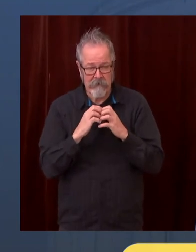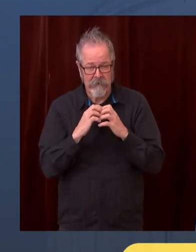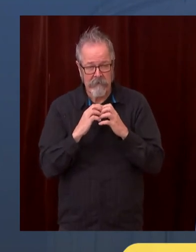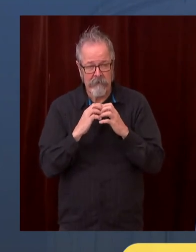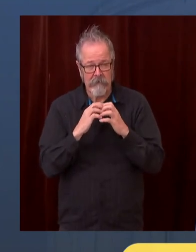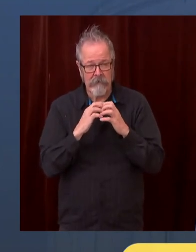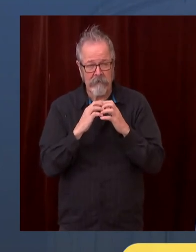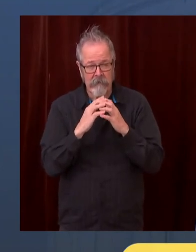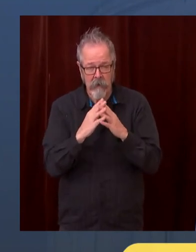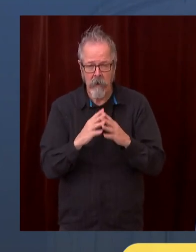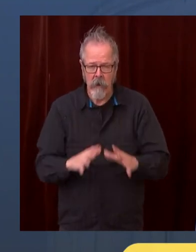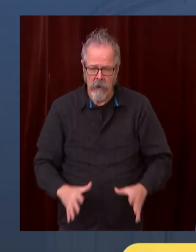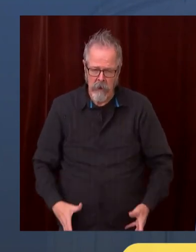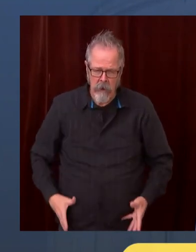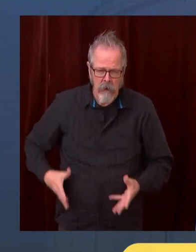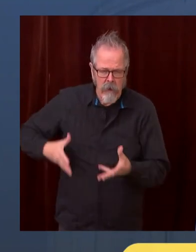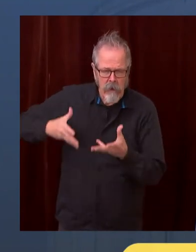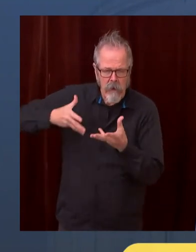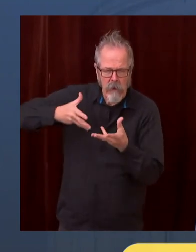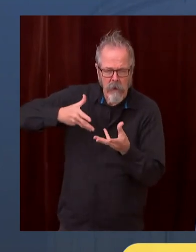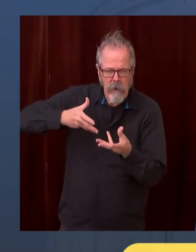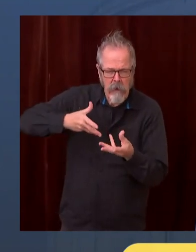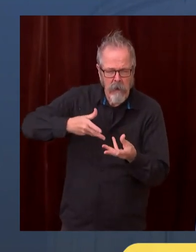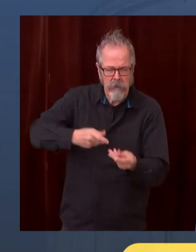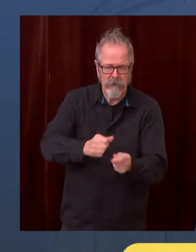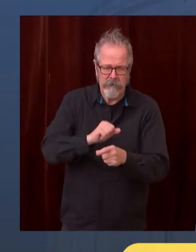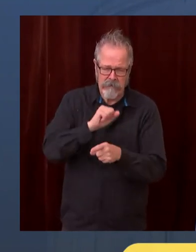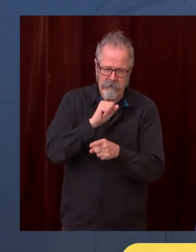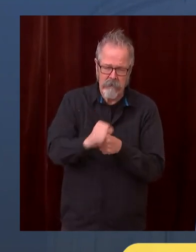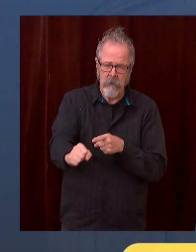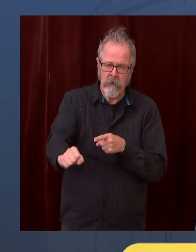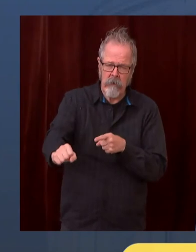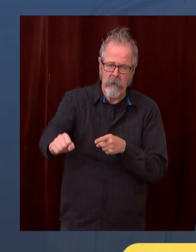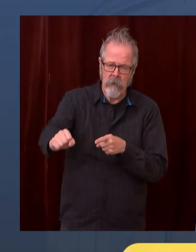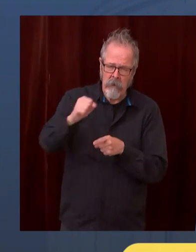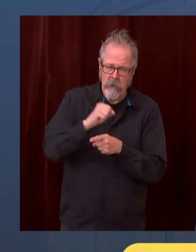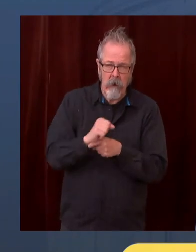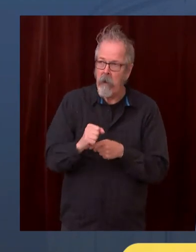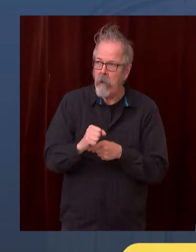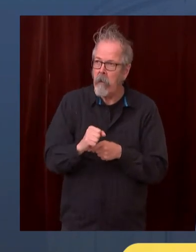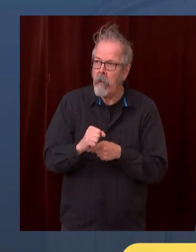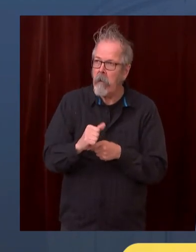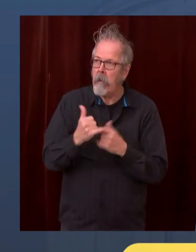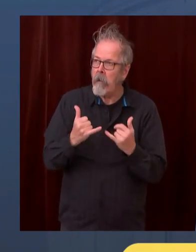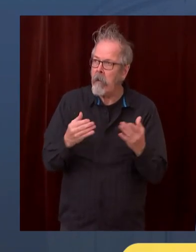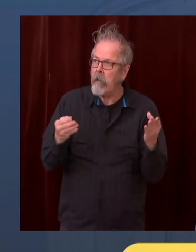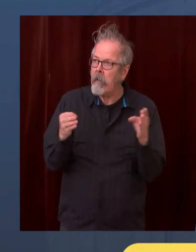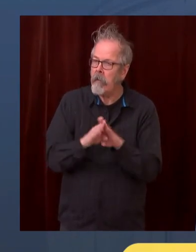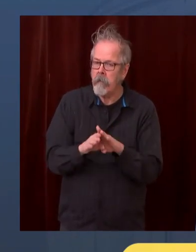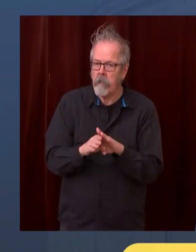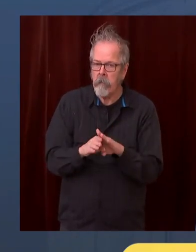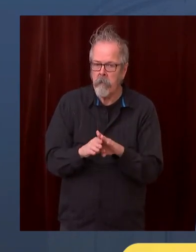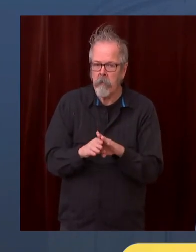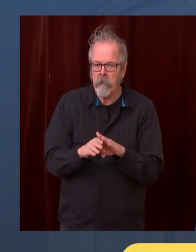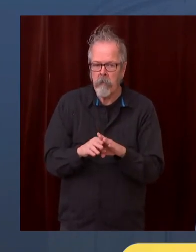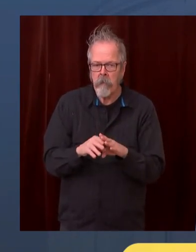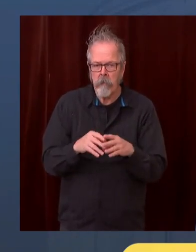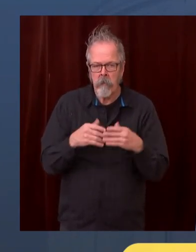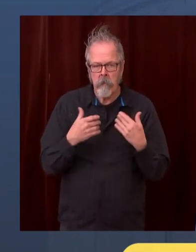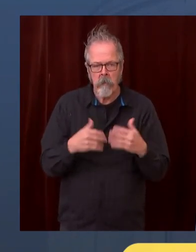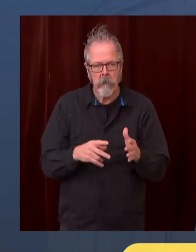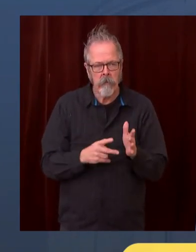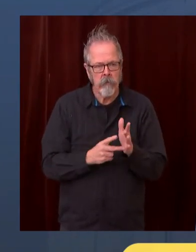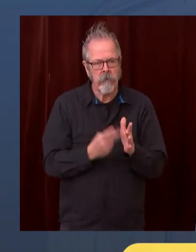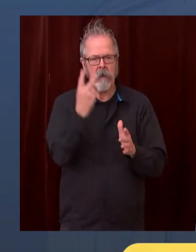it is a horrible situation for these folks in these businesses, both the owners and the employees and you can't